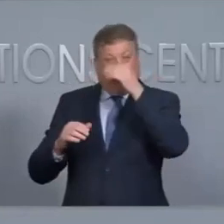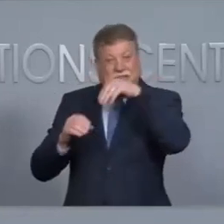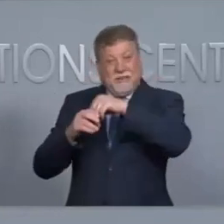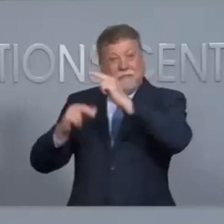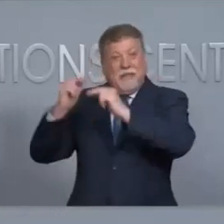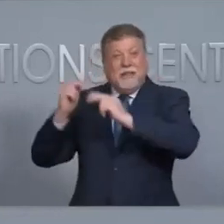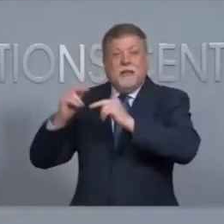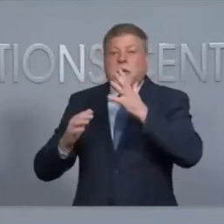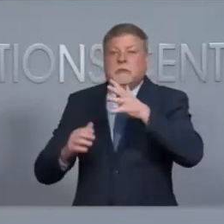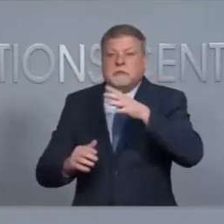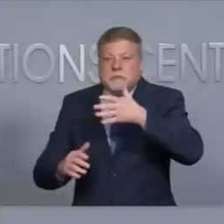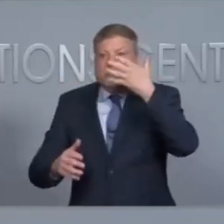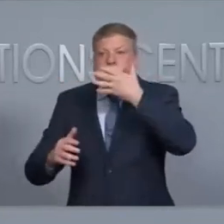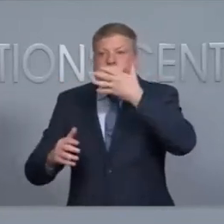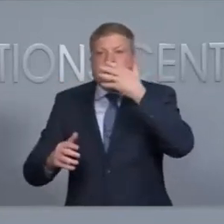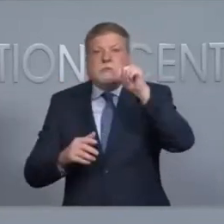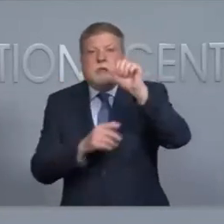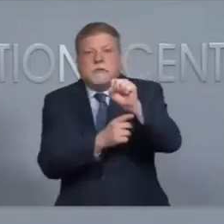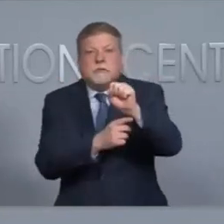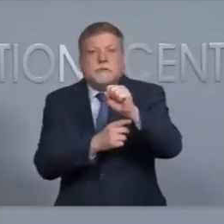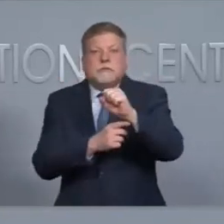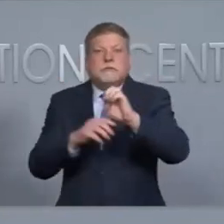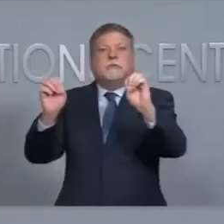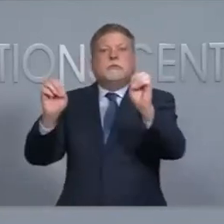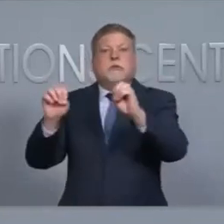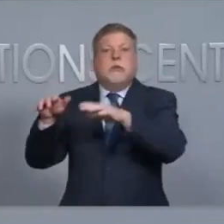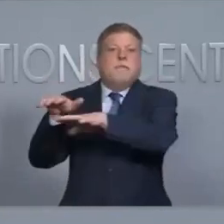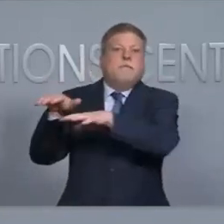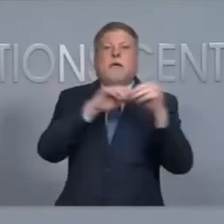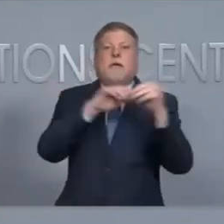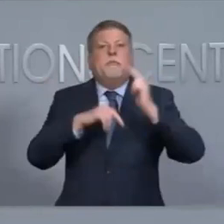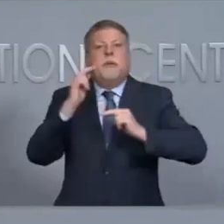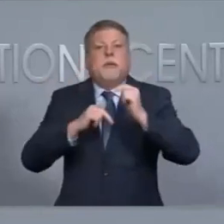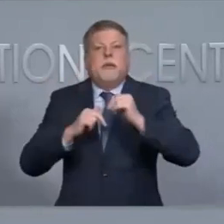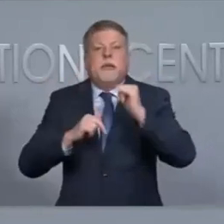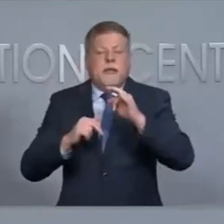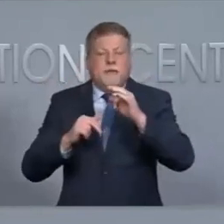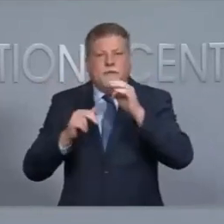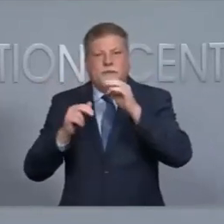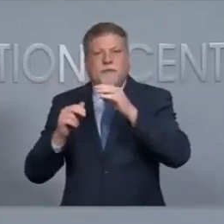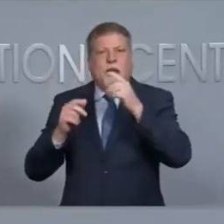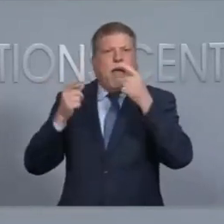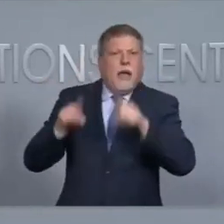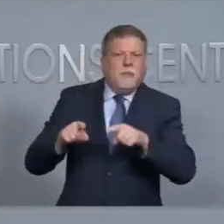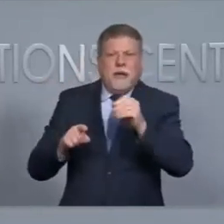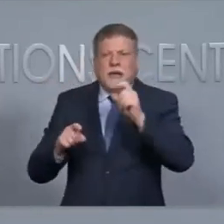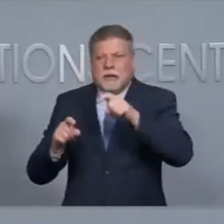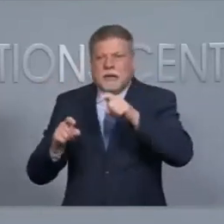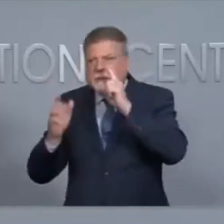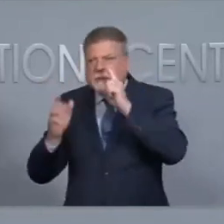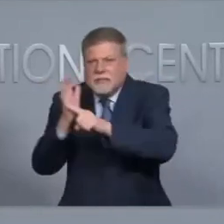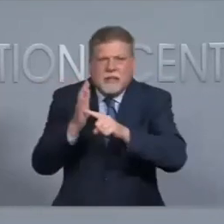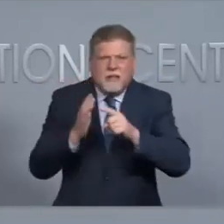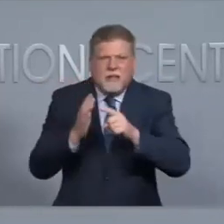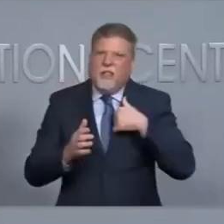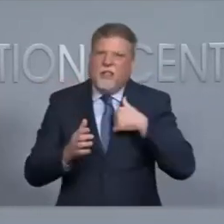be the smell of gas and they might have to evacuate the building to determine whether there's an actual gas leak or something of that nature. We've seen that